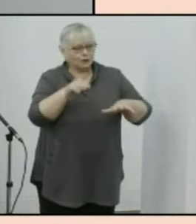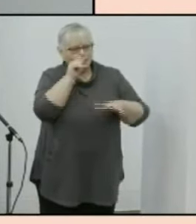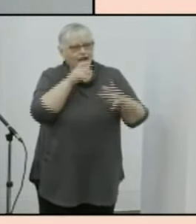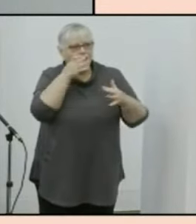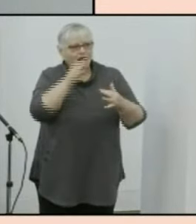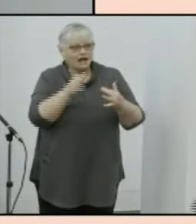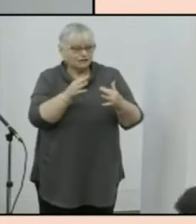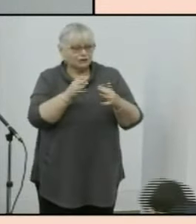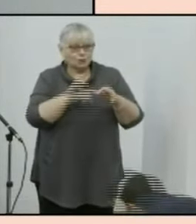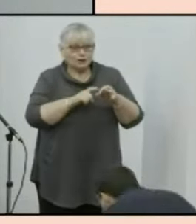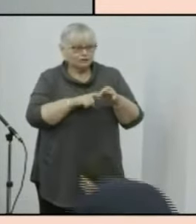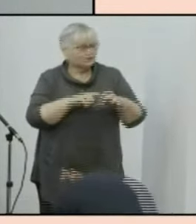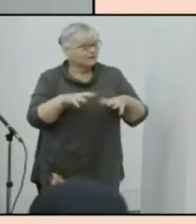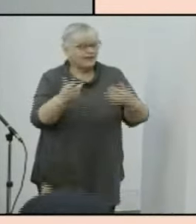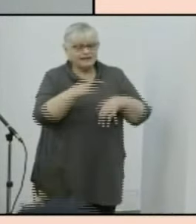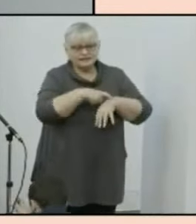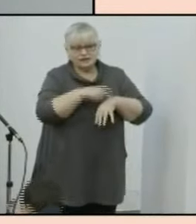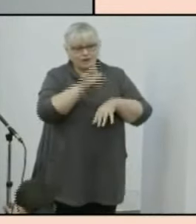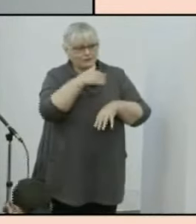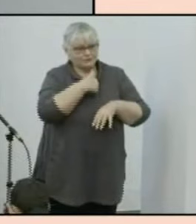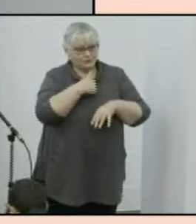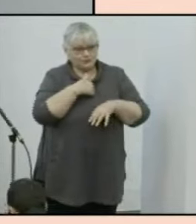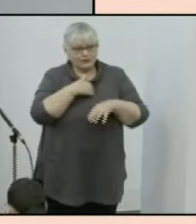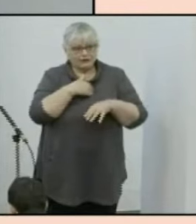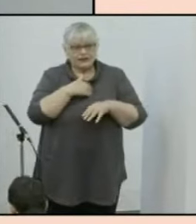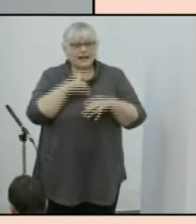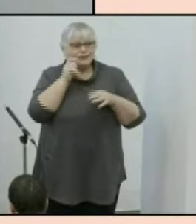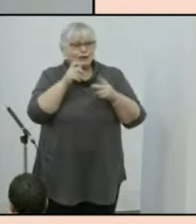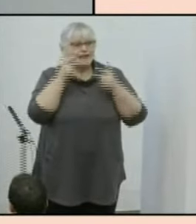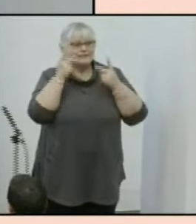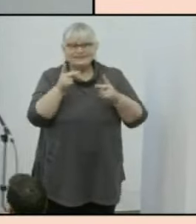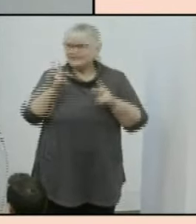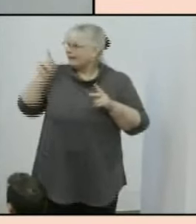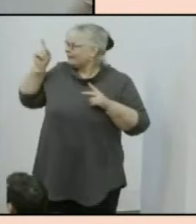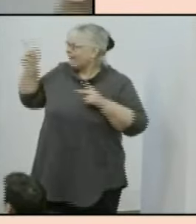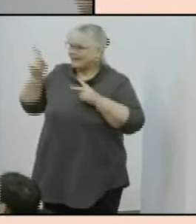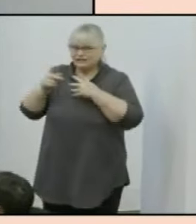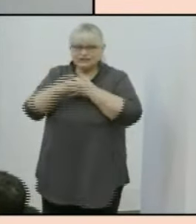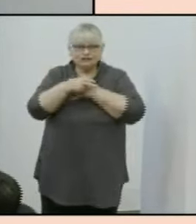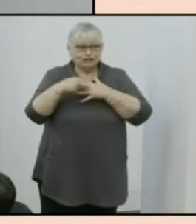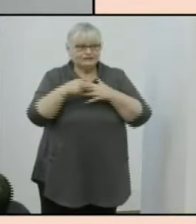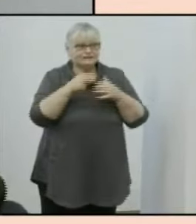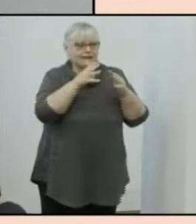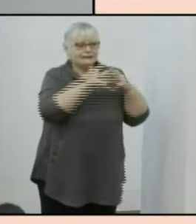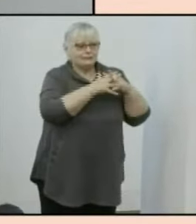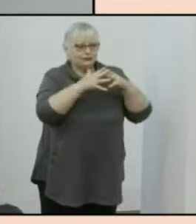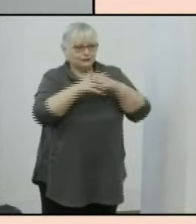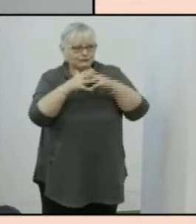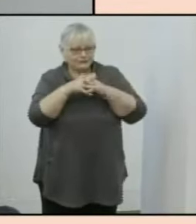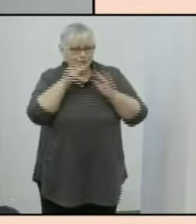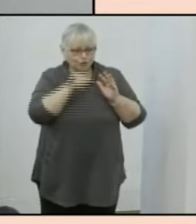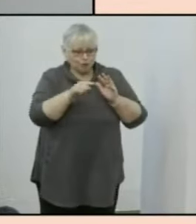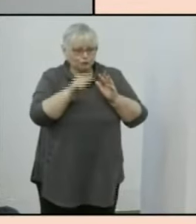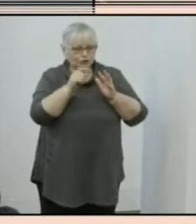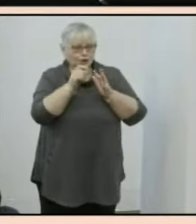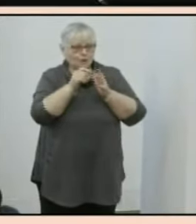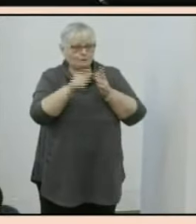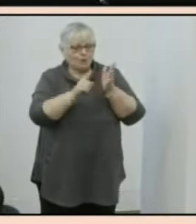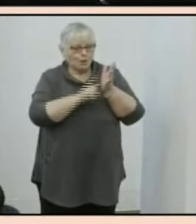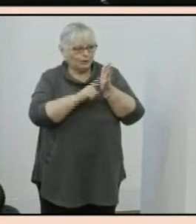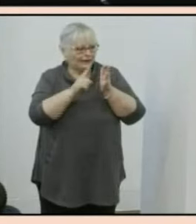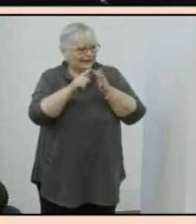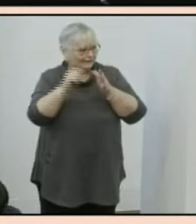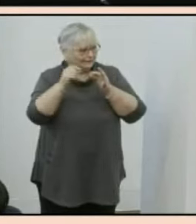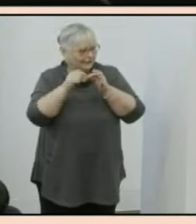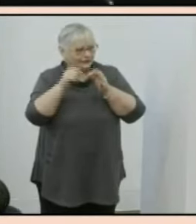ask questions at any time this morning by visiting the following address www.polev